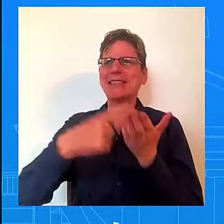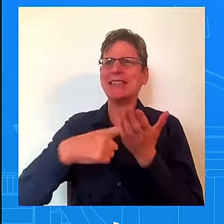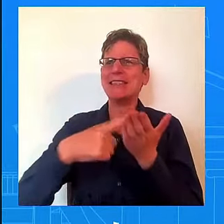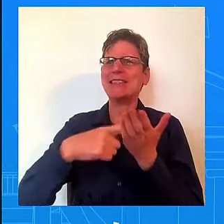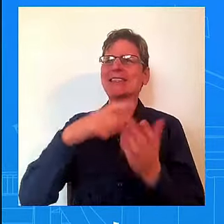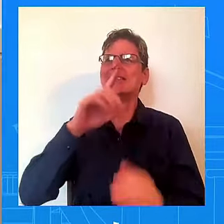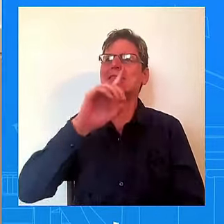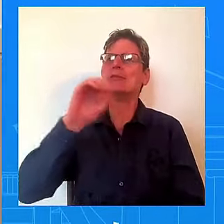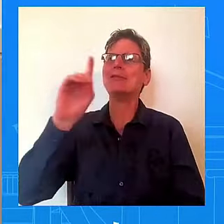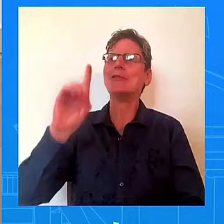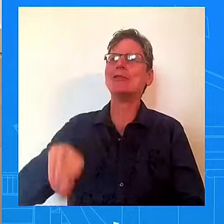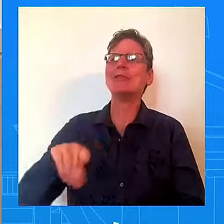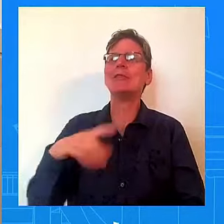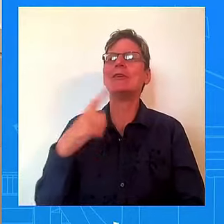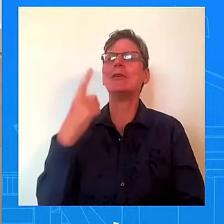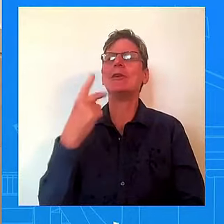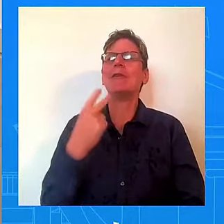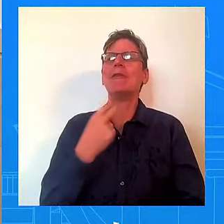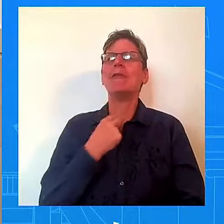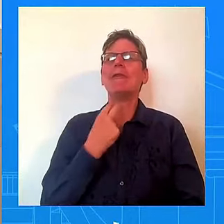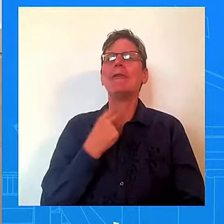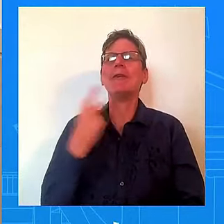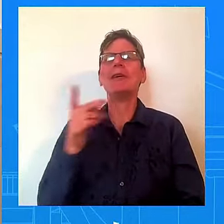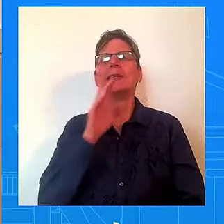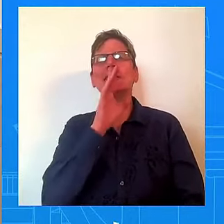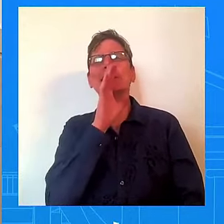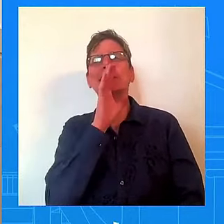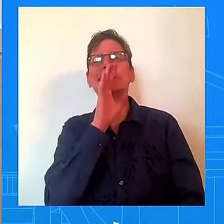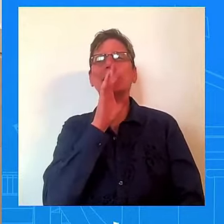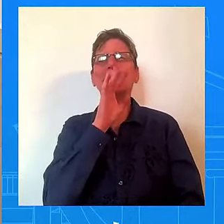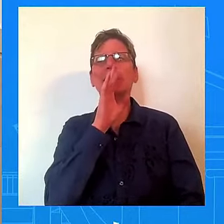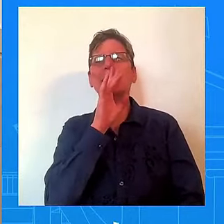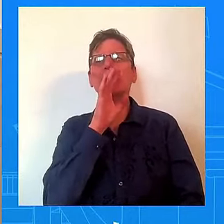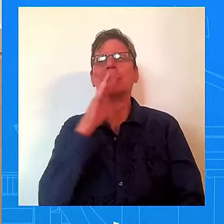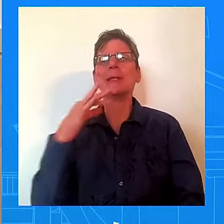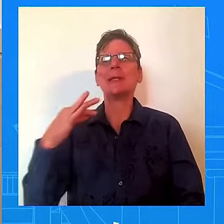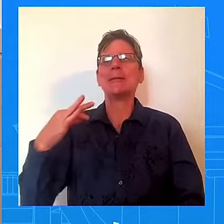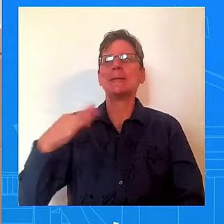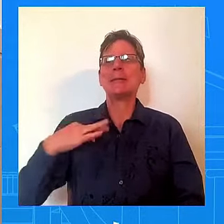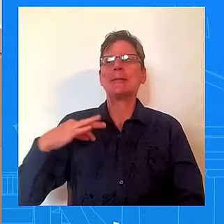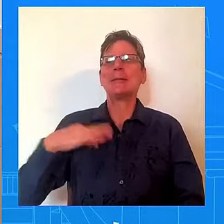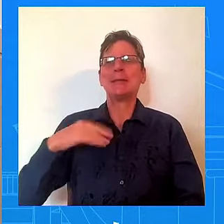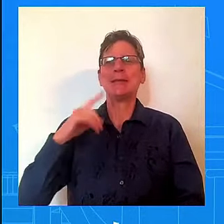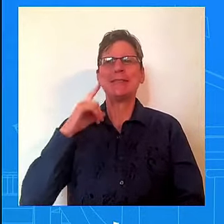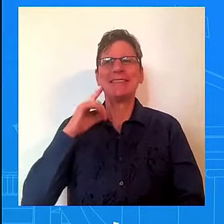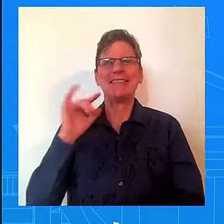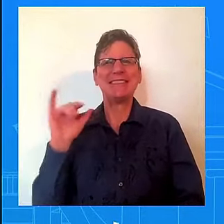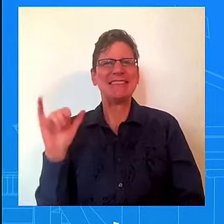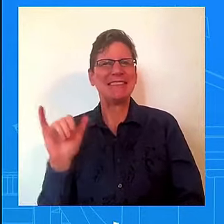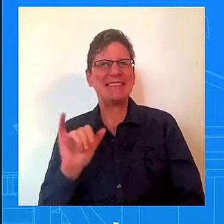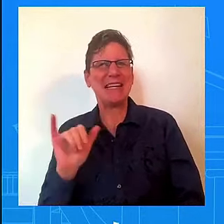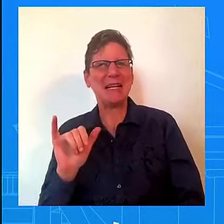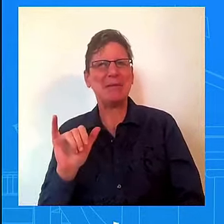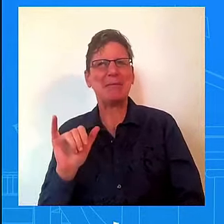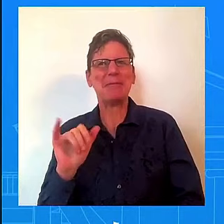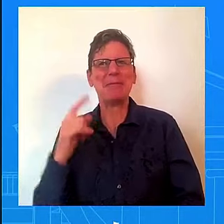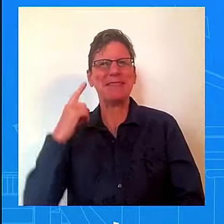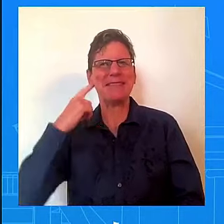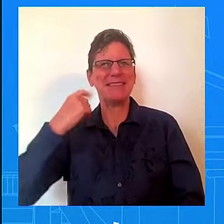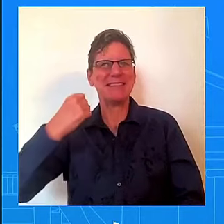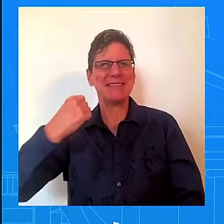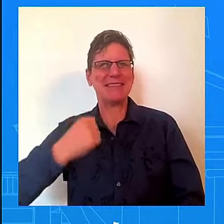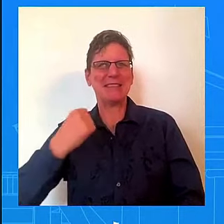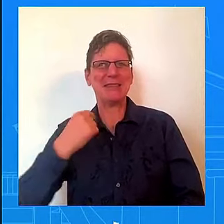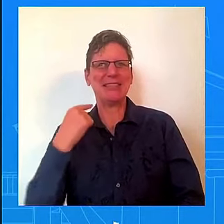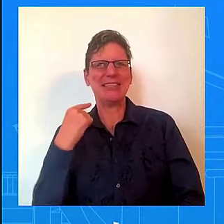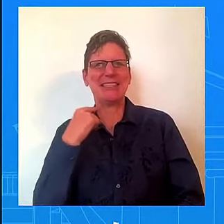used the same line in Pittsburgh, and it sounded like she at least had some kind of a southern drawl. I do you hear the question that you're... I mean, do you think Americans